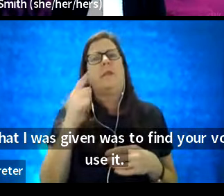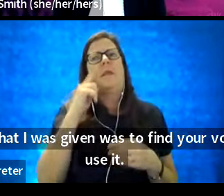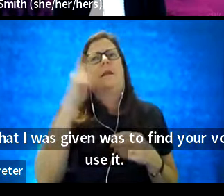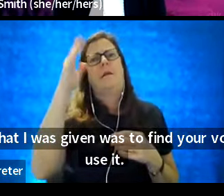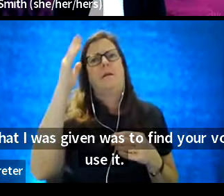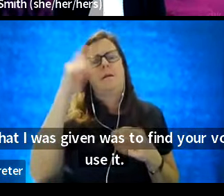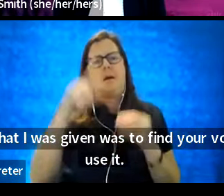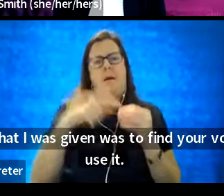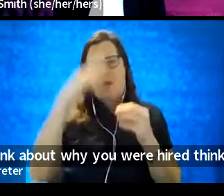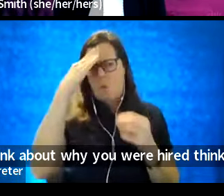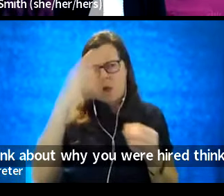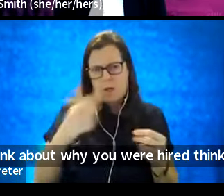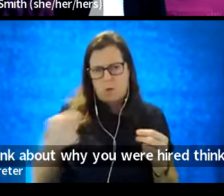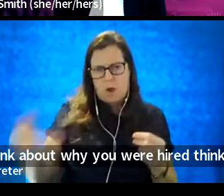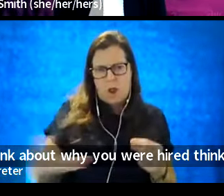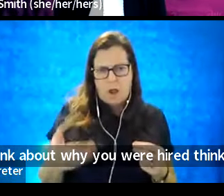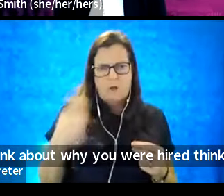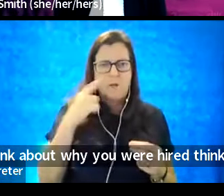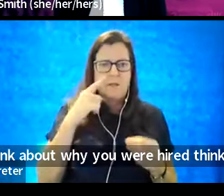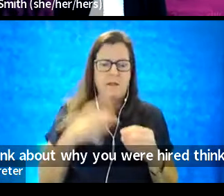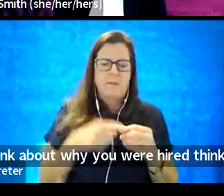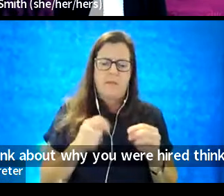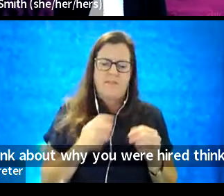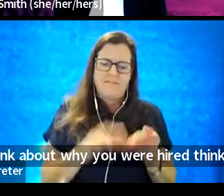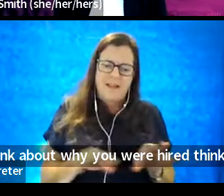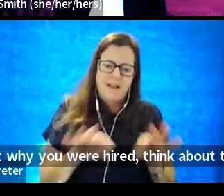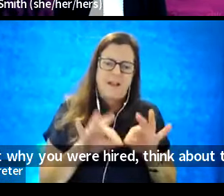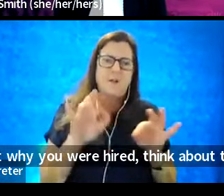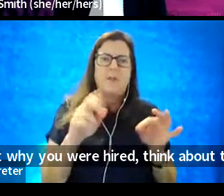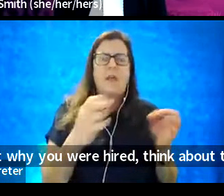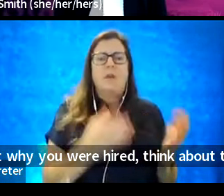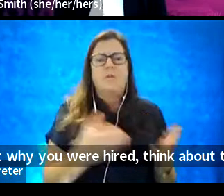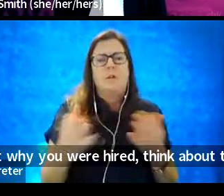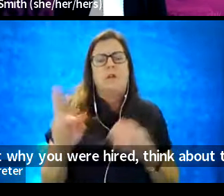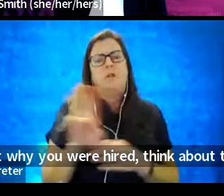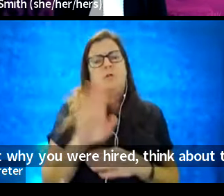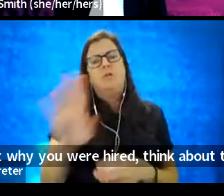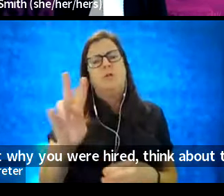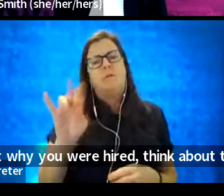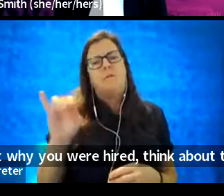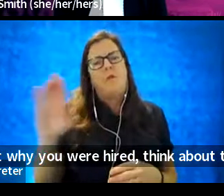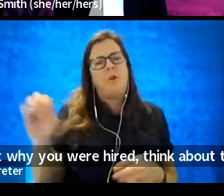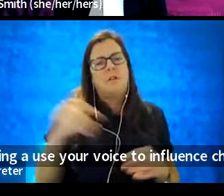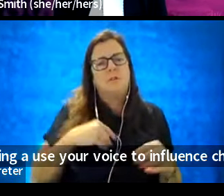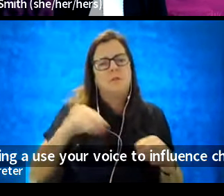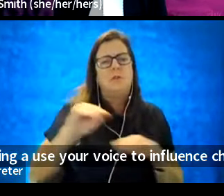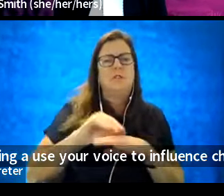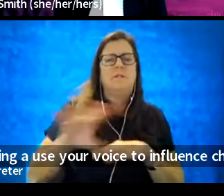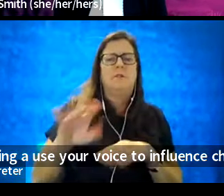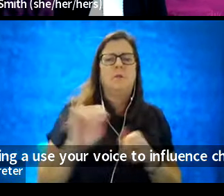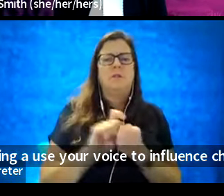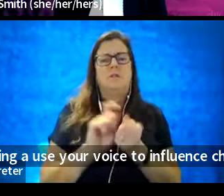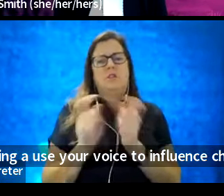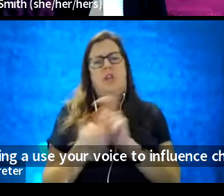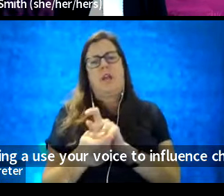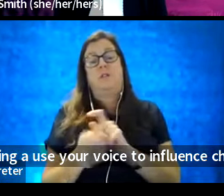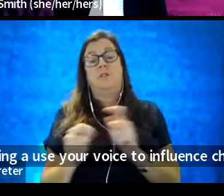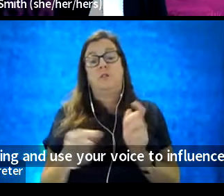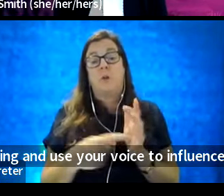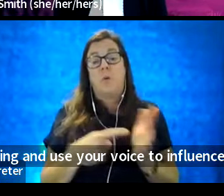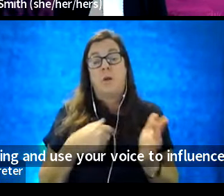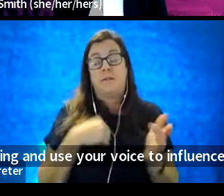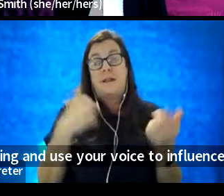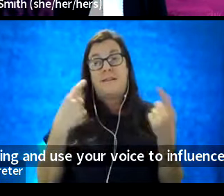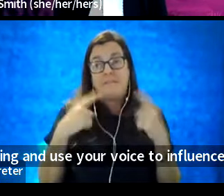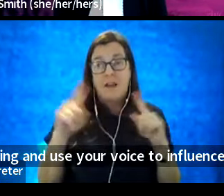hired. Think about the value that you bring, and use your voice to influence change. And so, once I finally